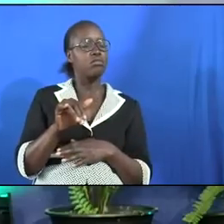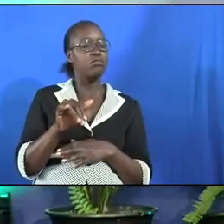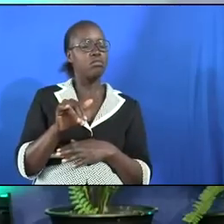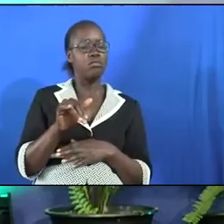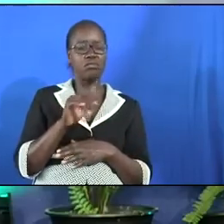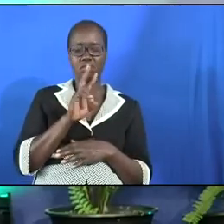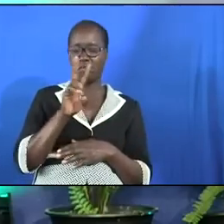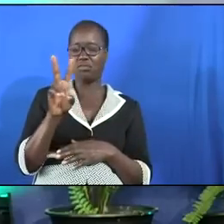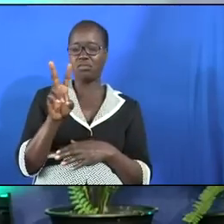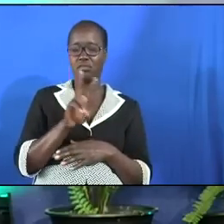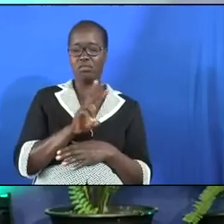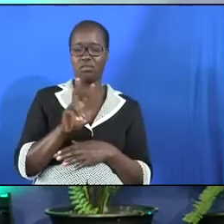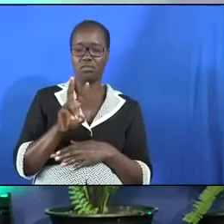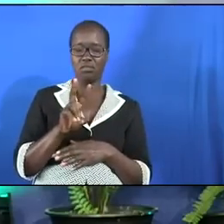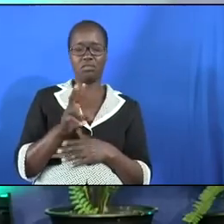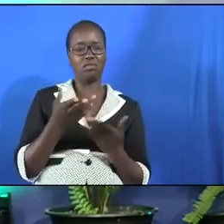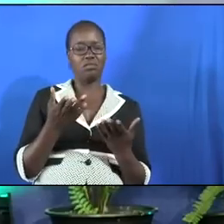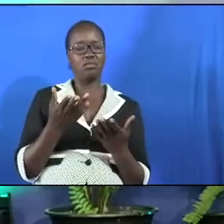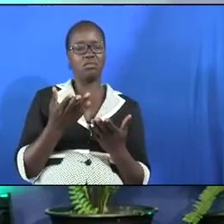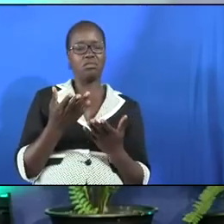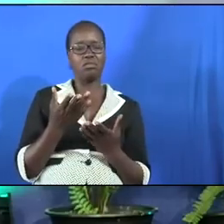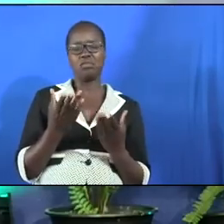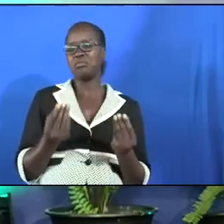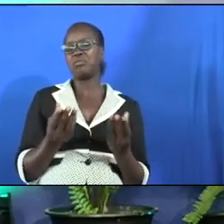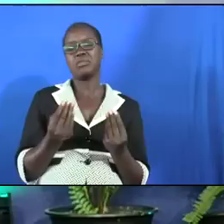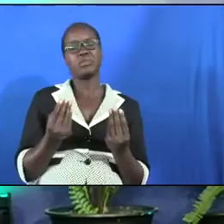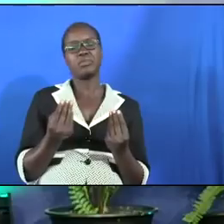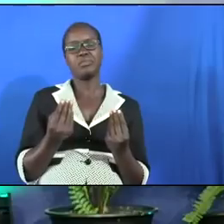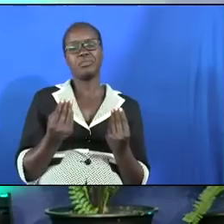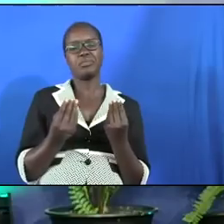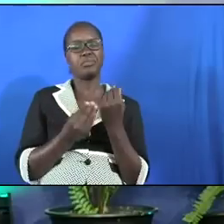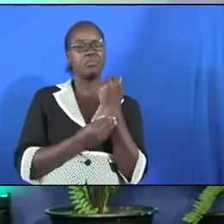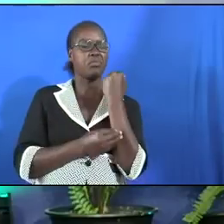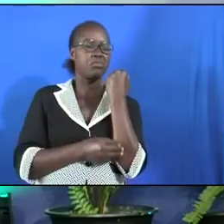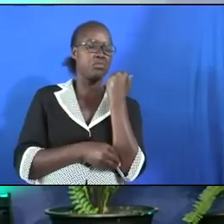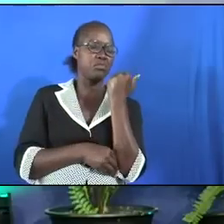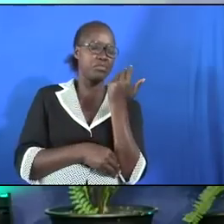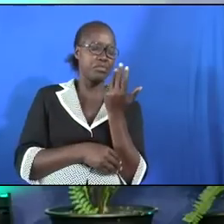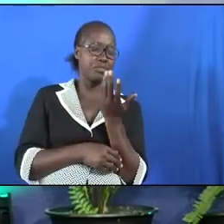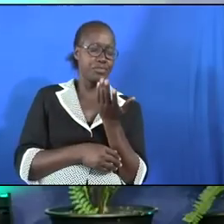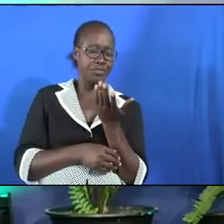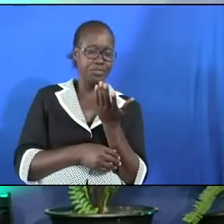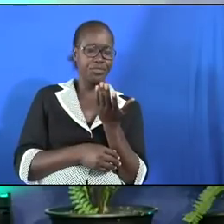perceive to be less and no people